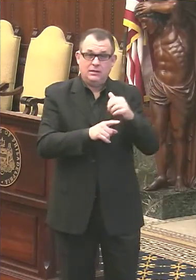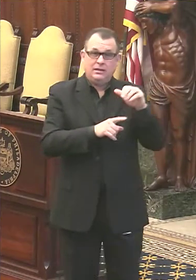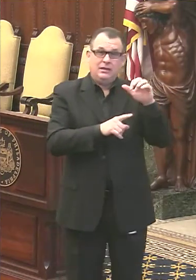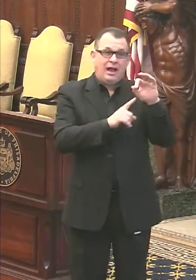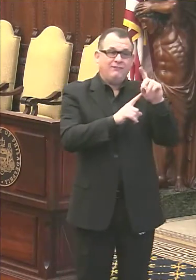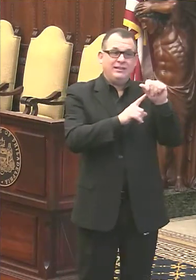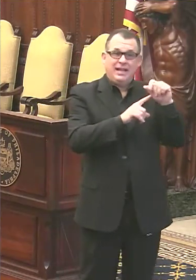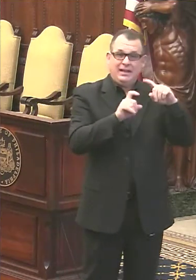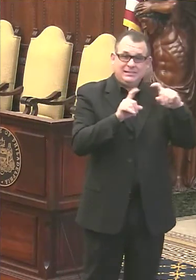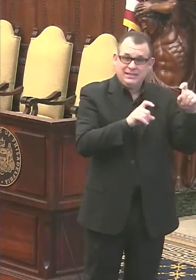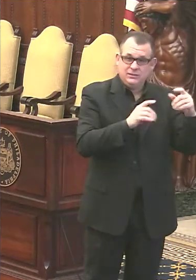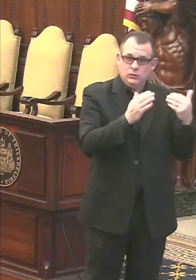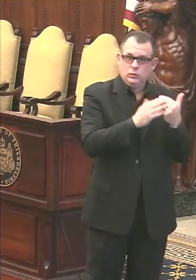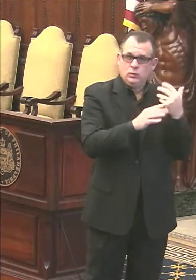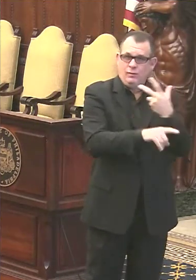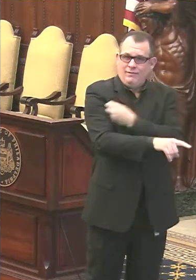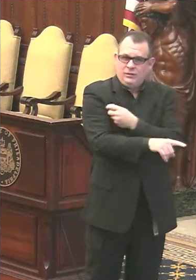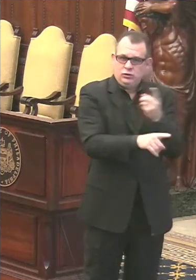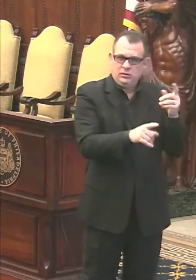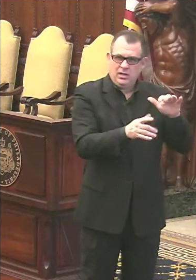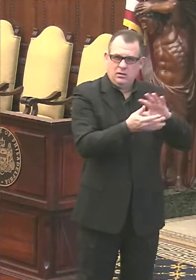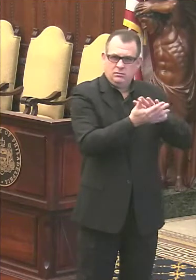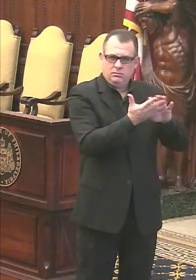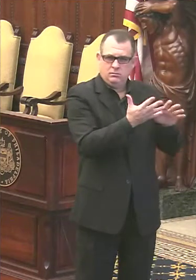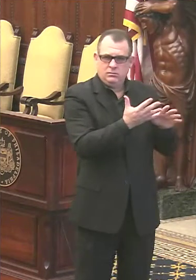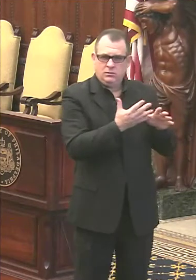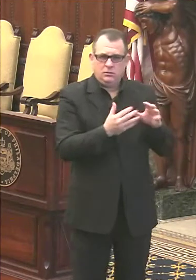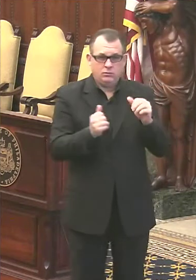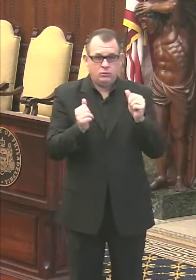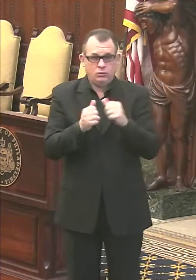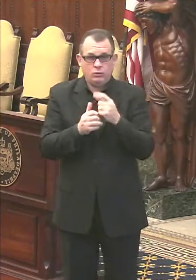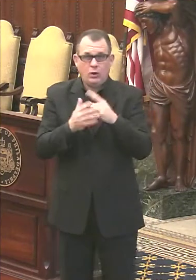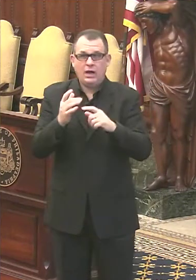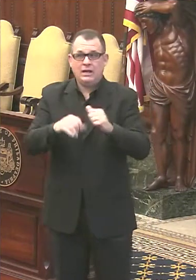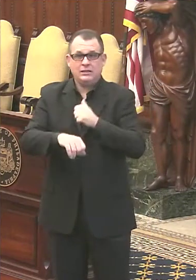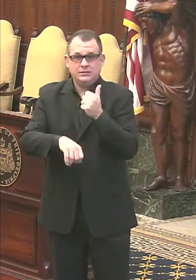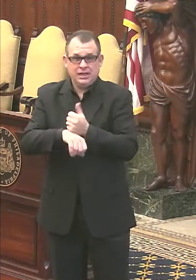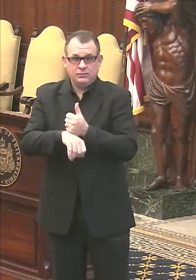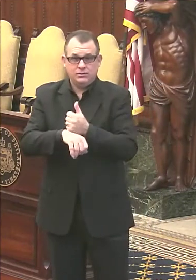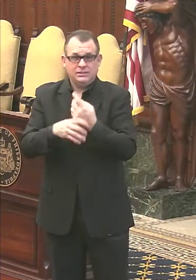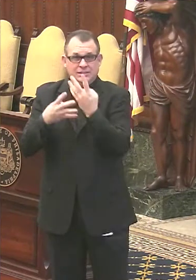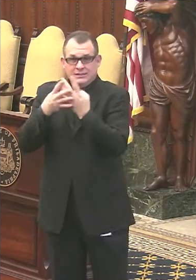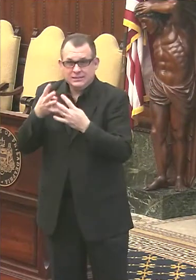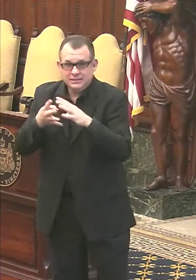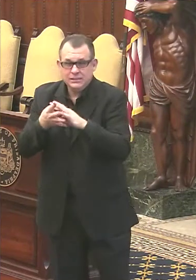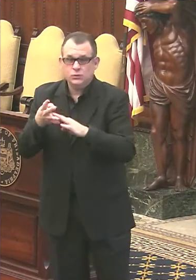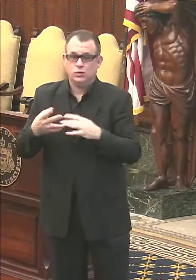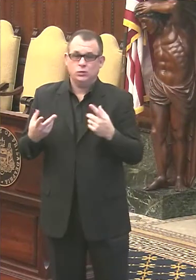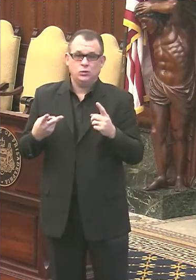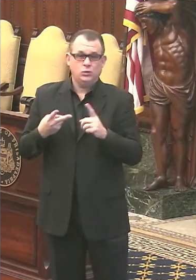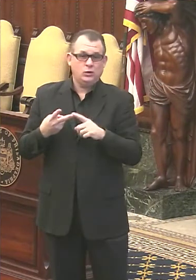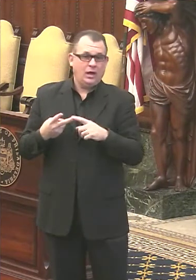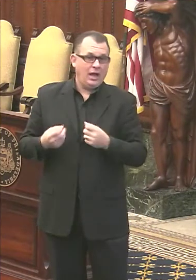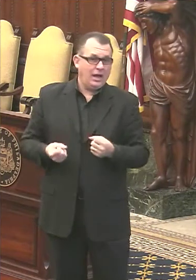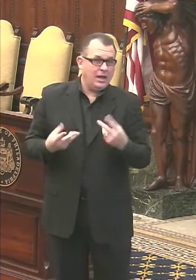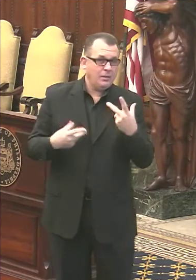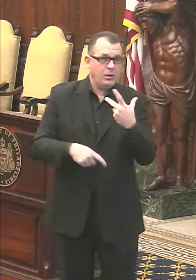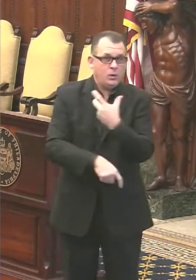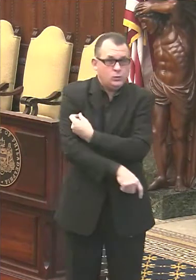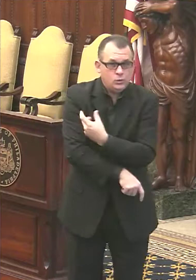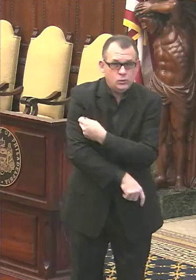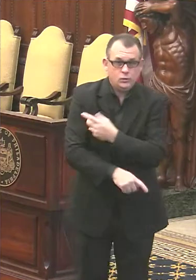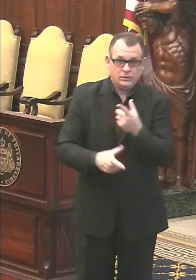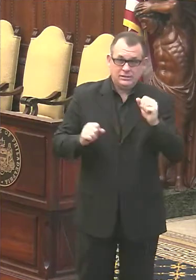with the system that's in place in terms of scheduling, in terms of supplies, are we able to